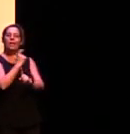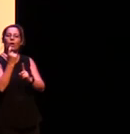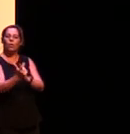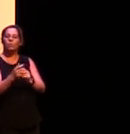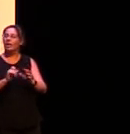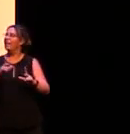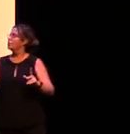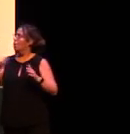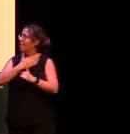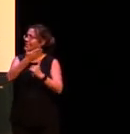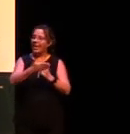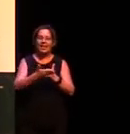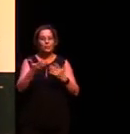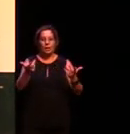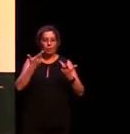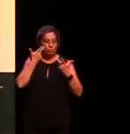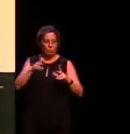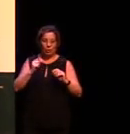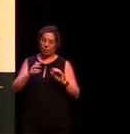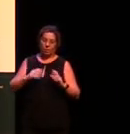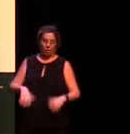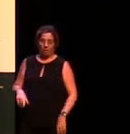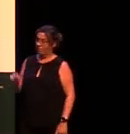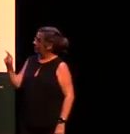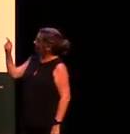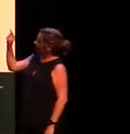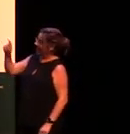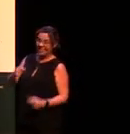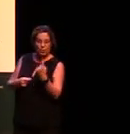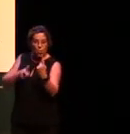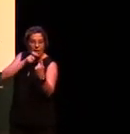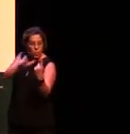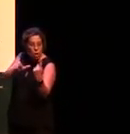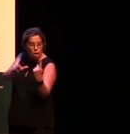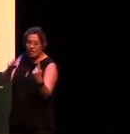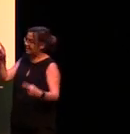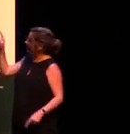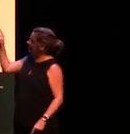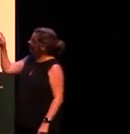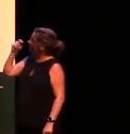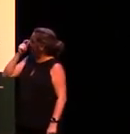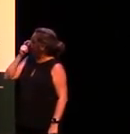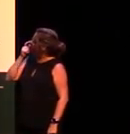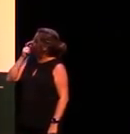from bidding gunwok which really is just extraordinary so burmalala is the name for a male and tilapine kangaroo that is